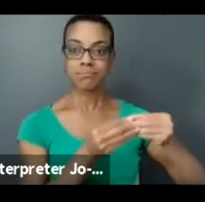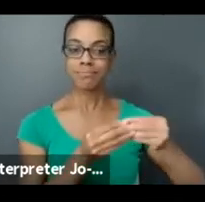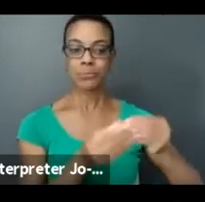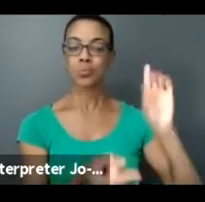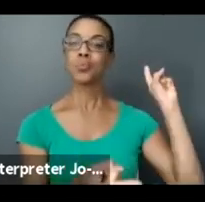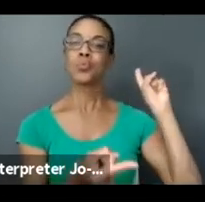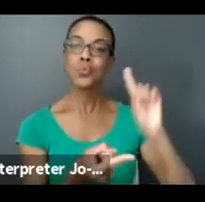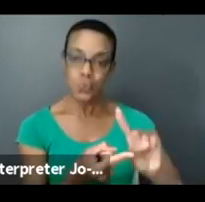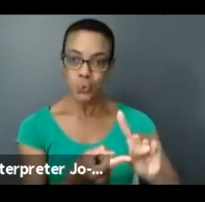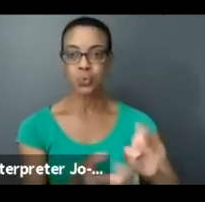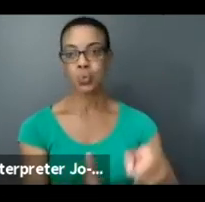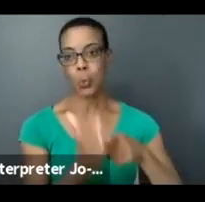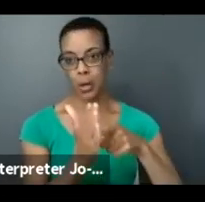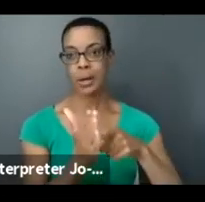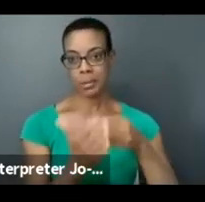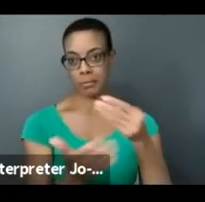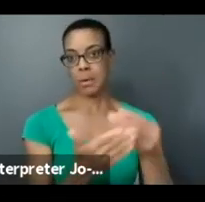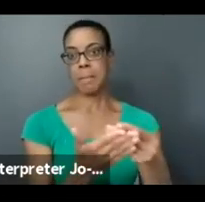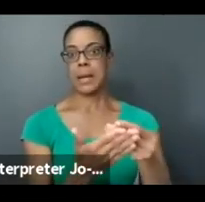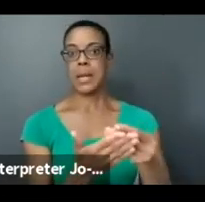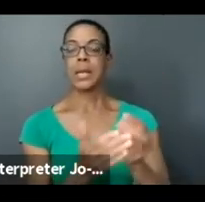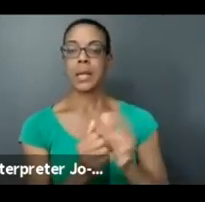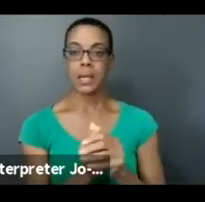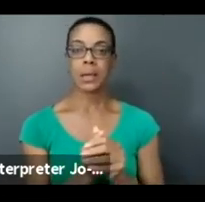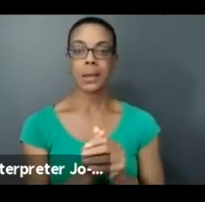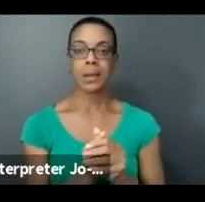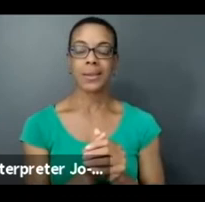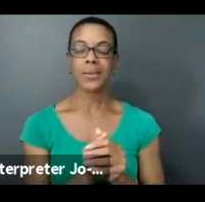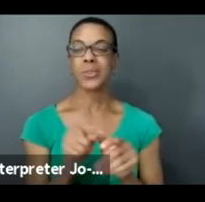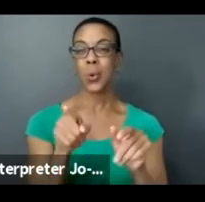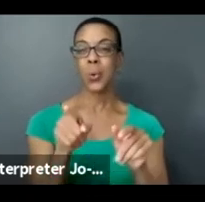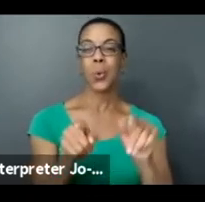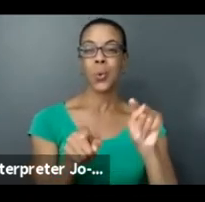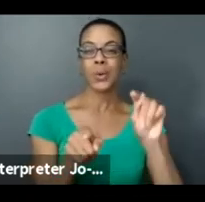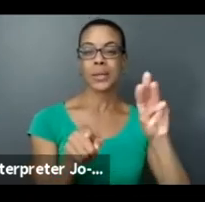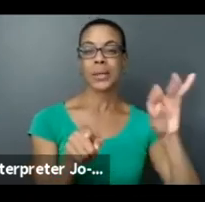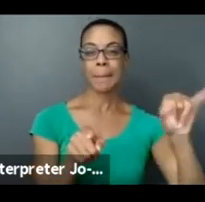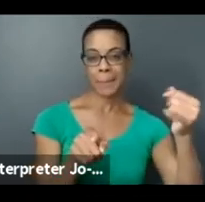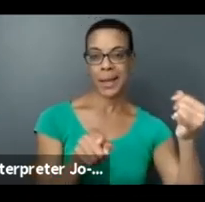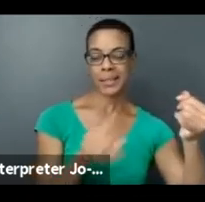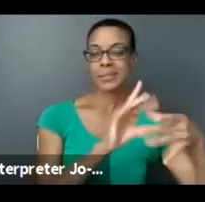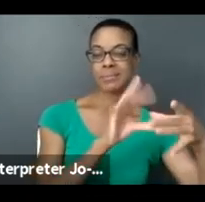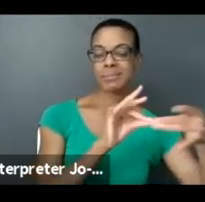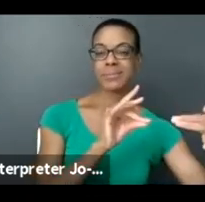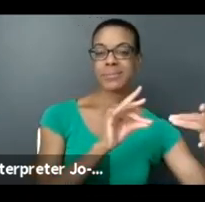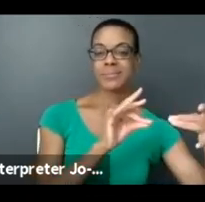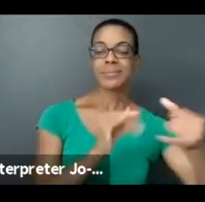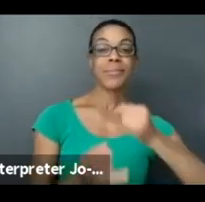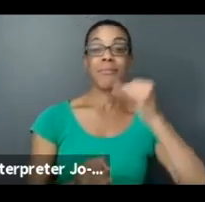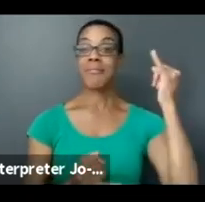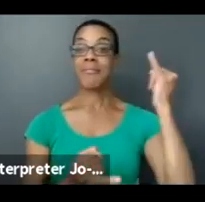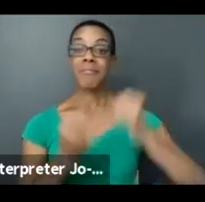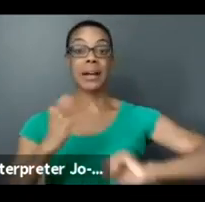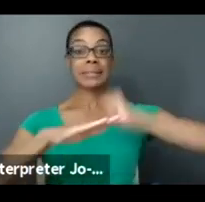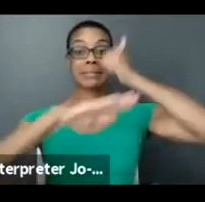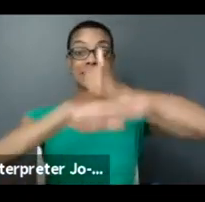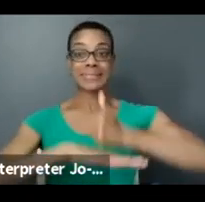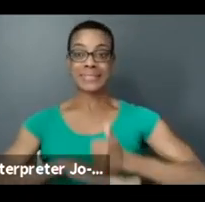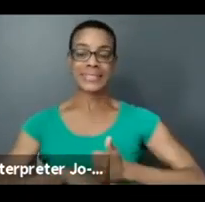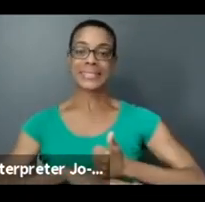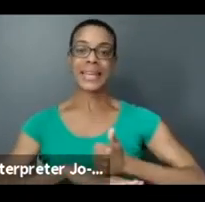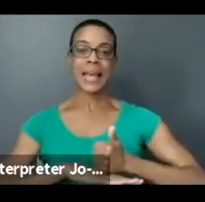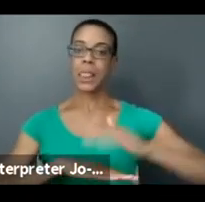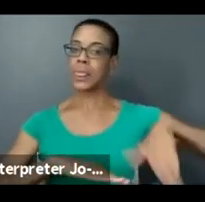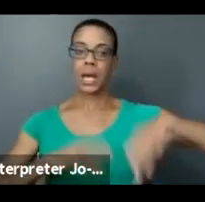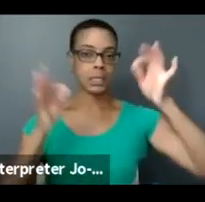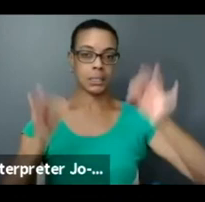Yeah. So but like Timaj mentioned, the final guidelines are still being finalized. But